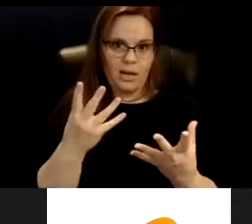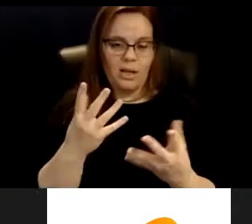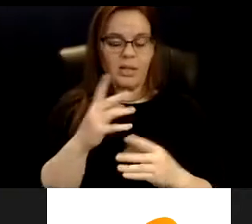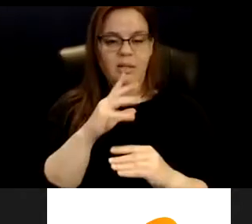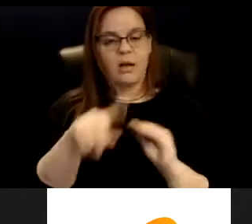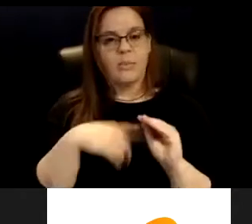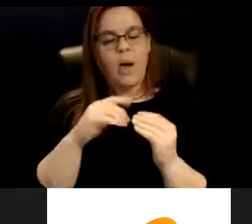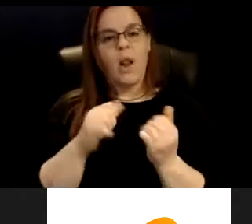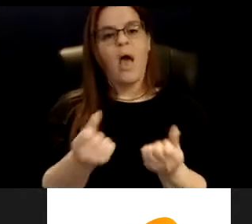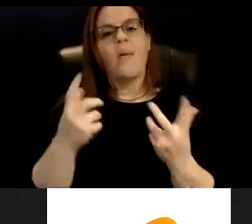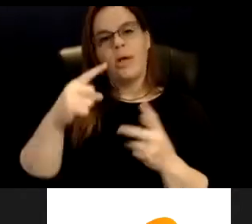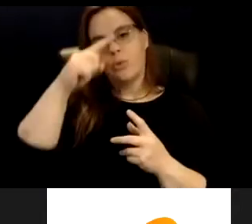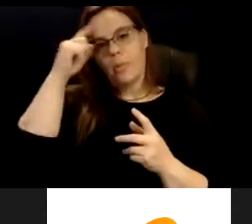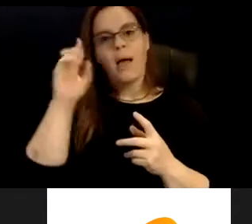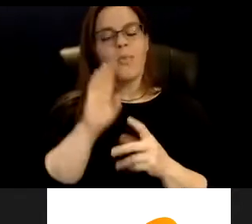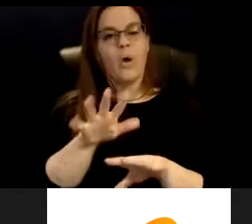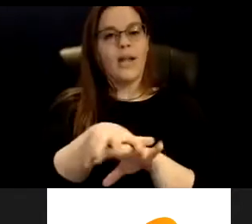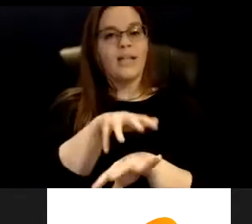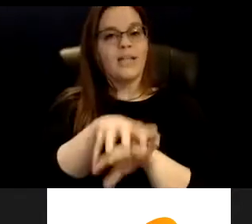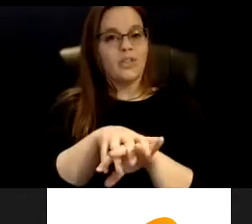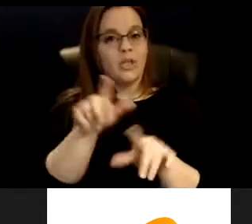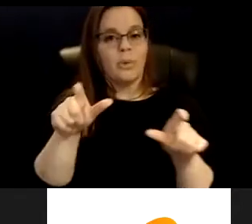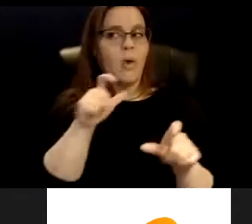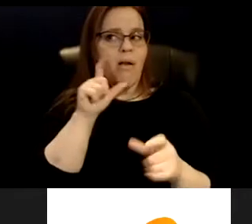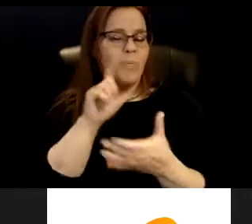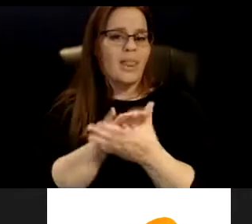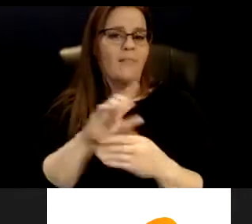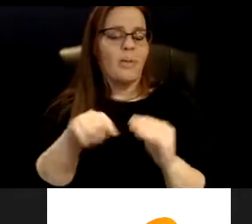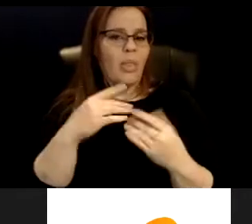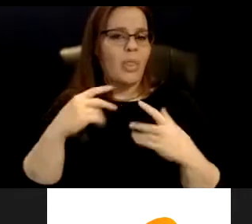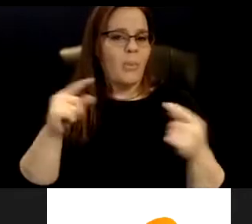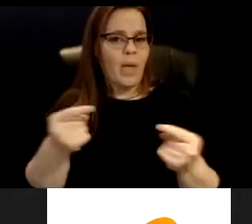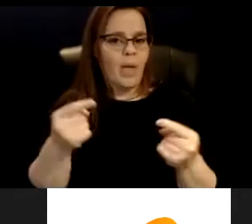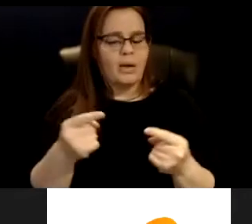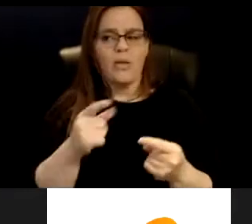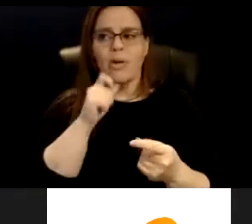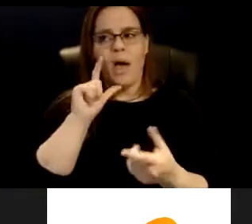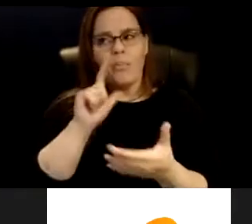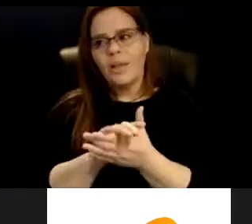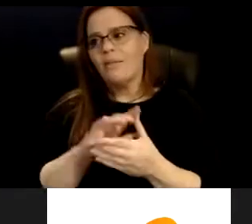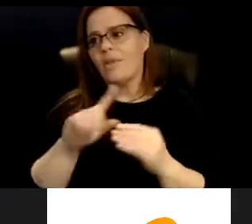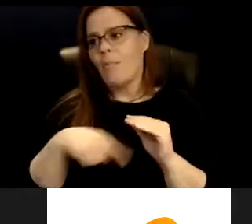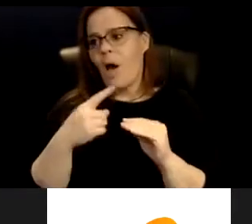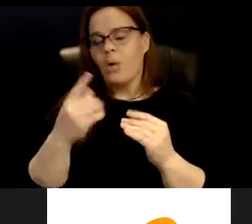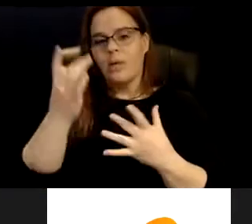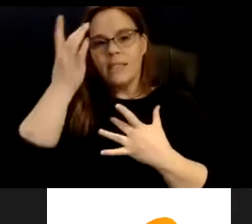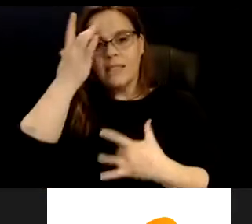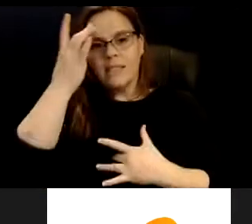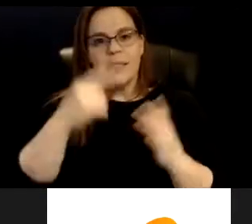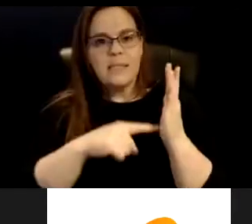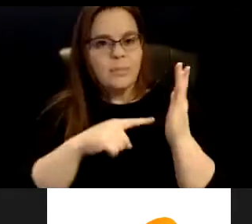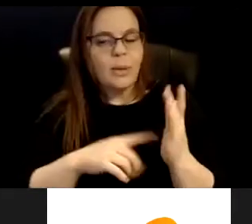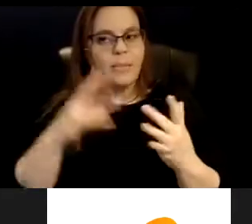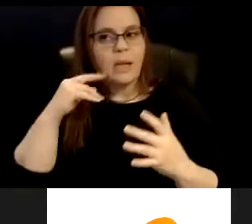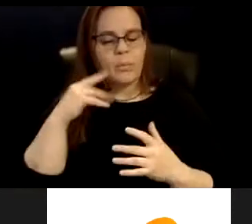folks are not believed about their pain. Black, Brown, Indigenous folks are not believed about the symptoms that they have. They're at a